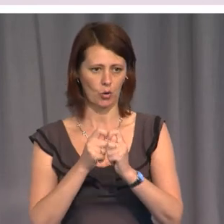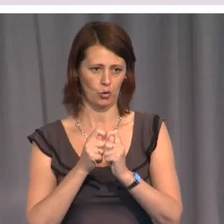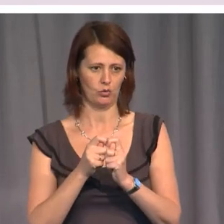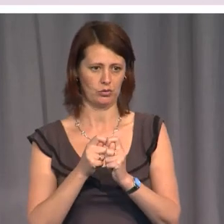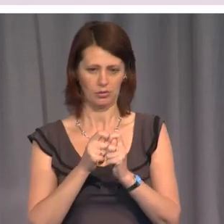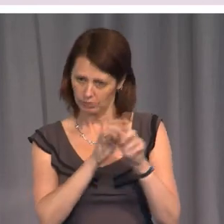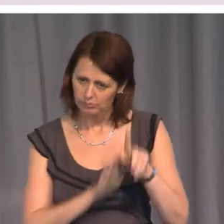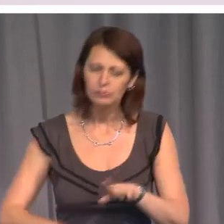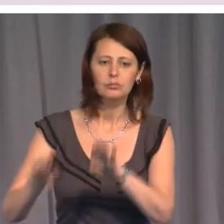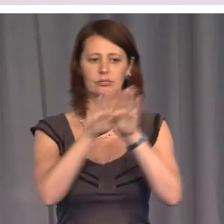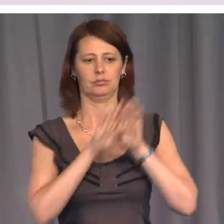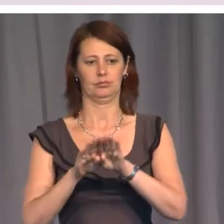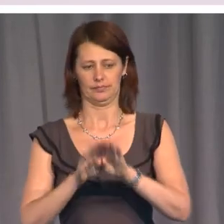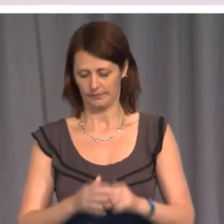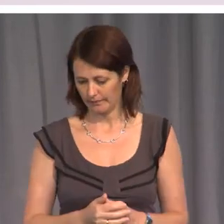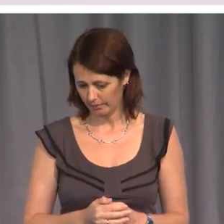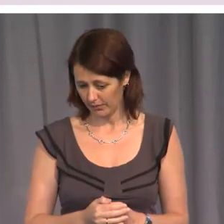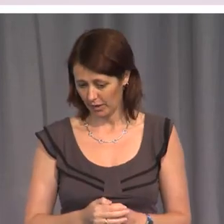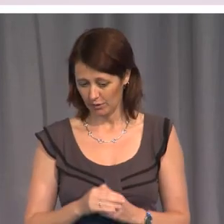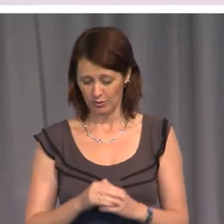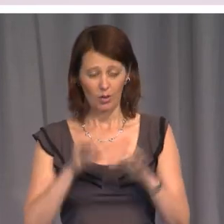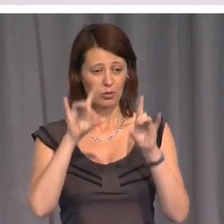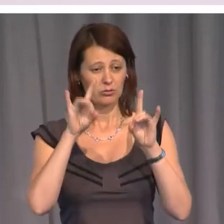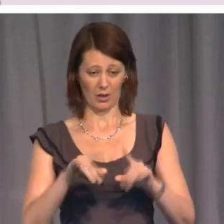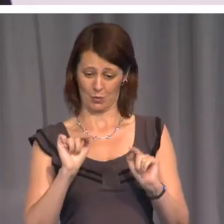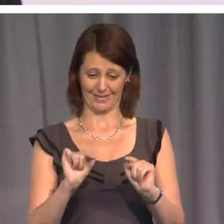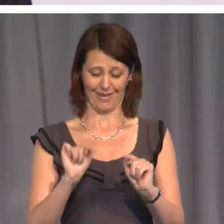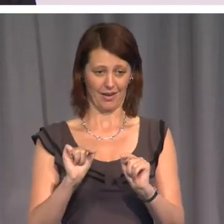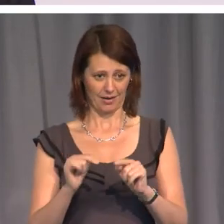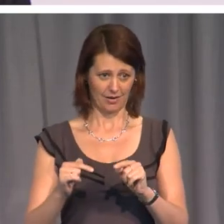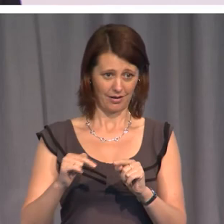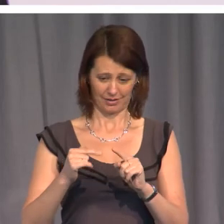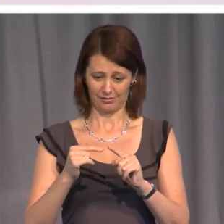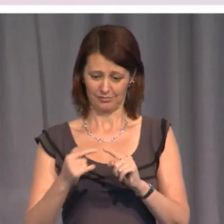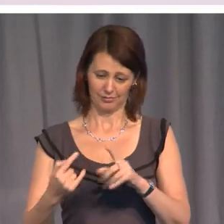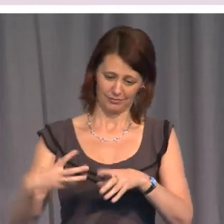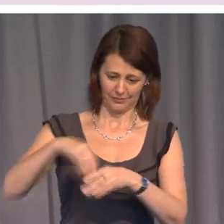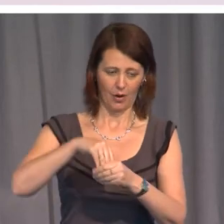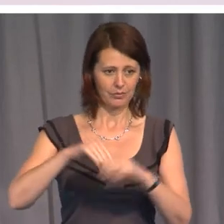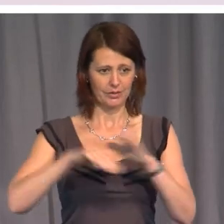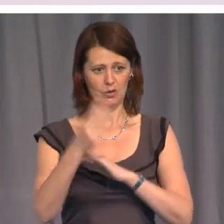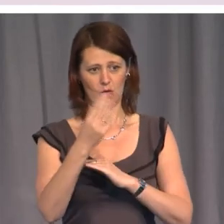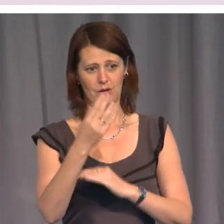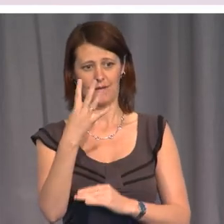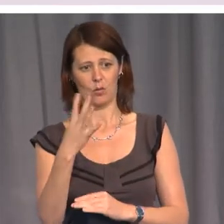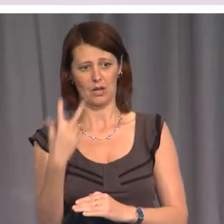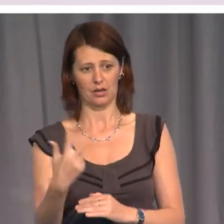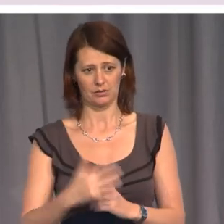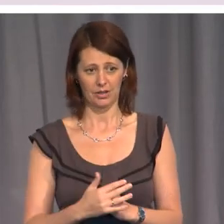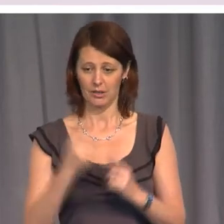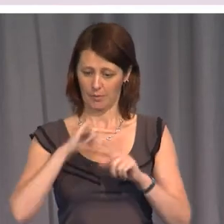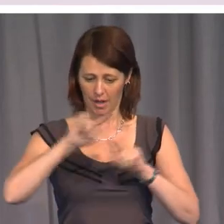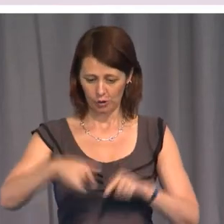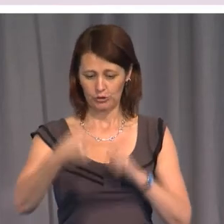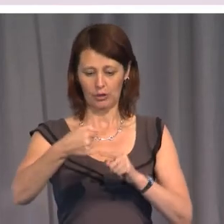Universal Declaration. Australia was there in full force when it was conceived. Our challenge today